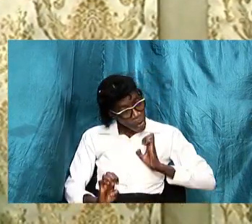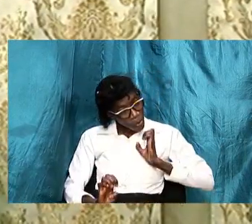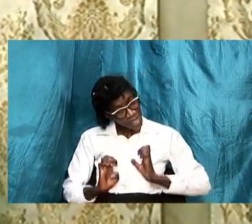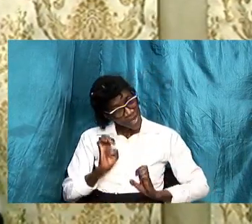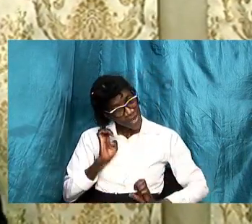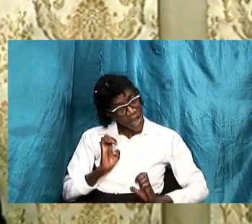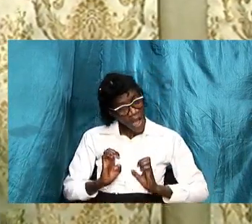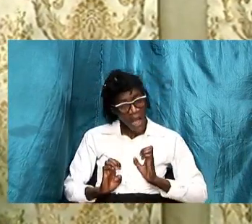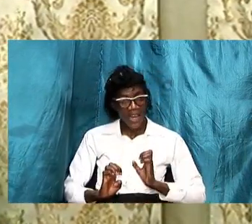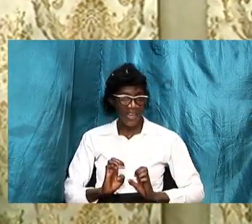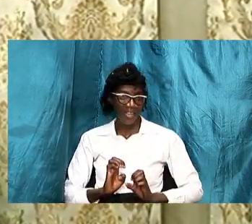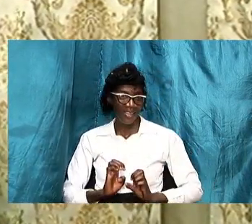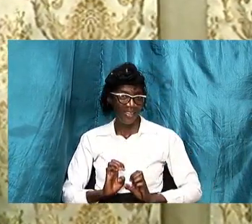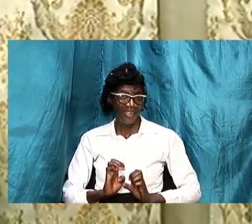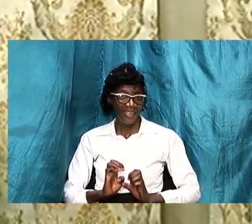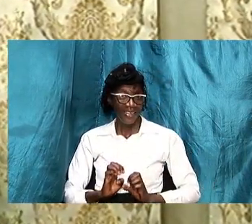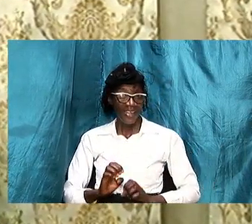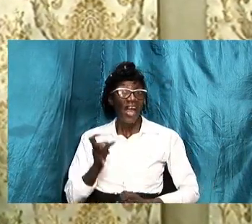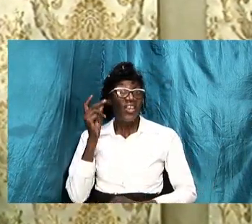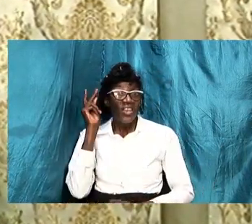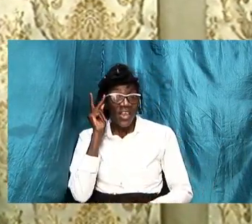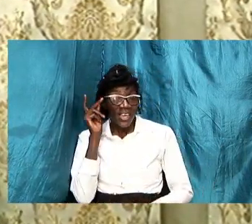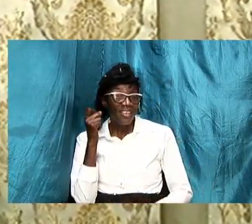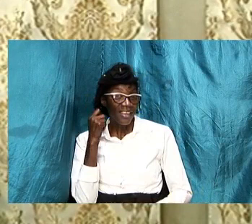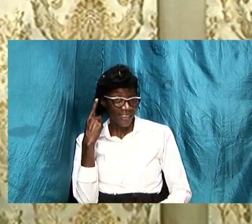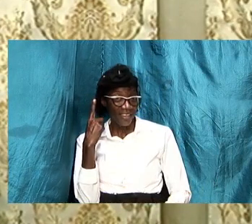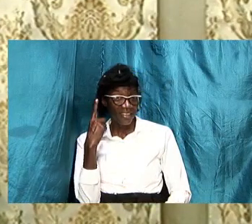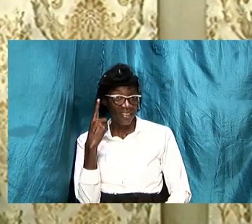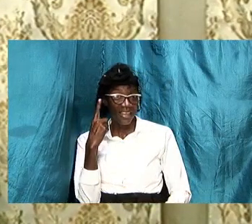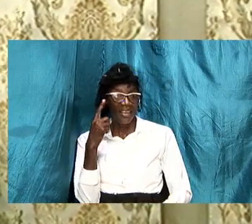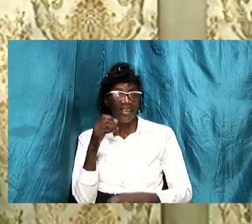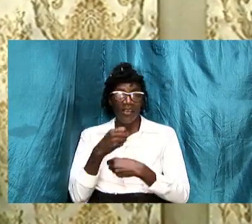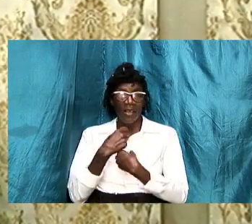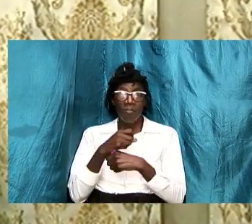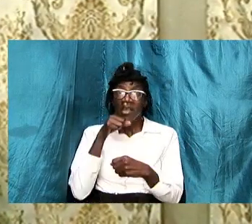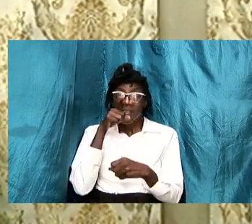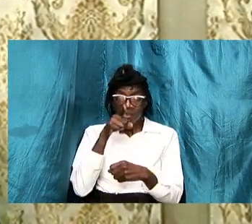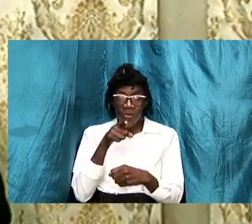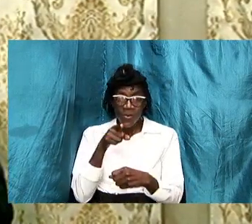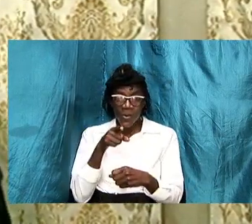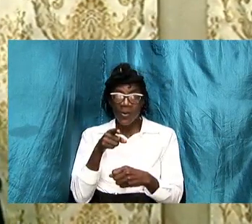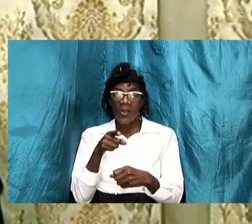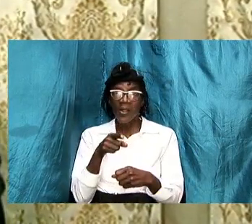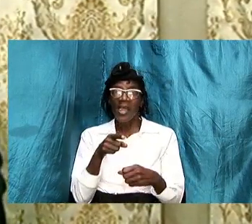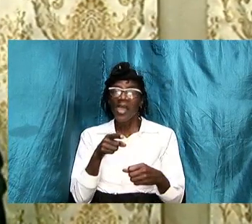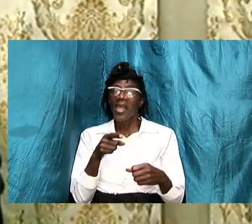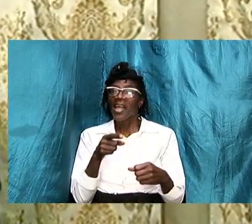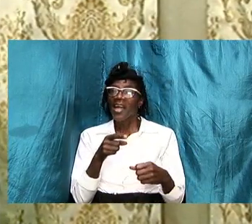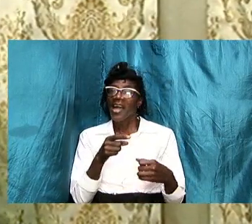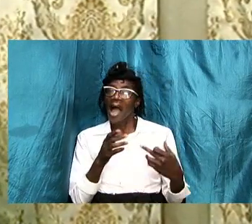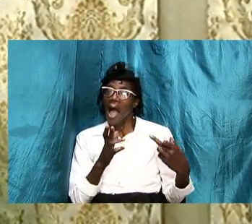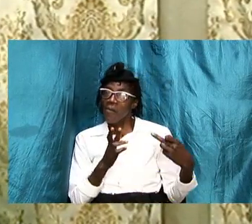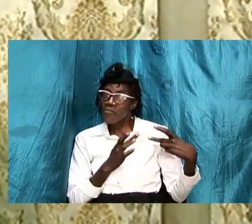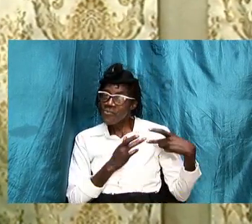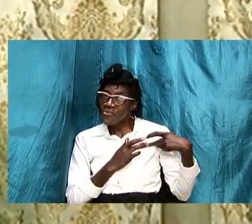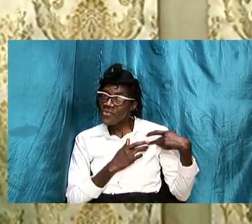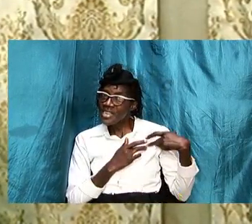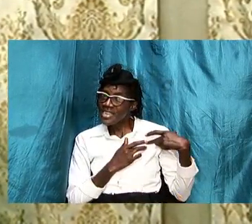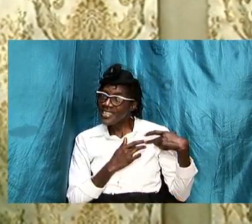knowledge and understanding will allow us to appreciate this and therefore it